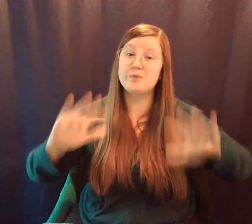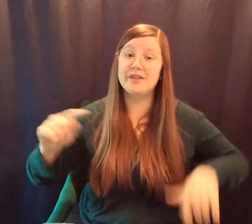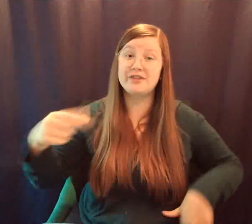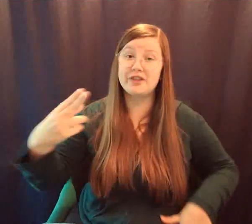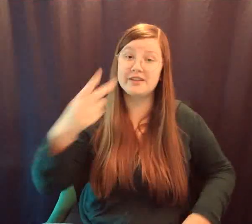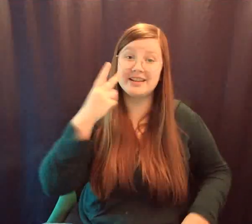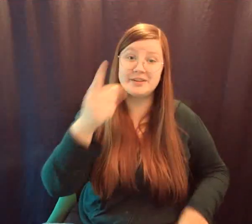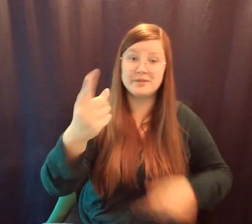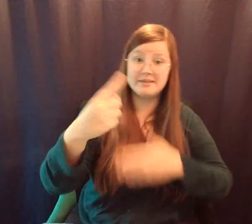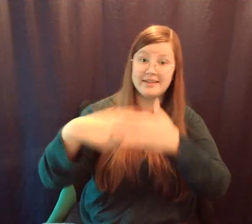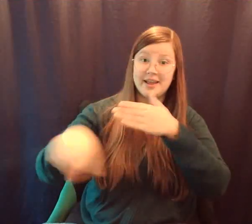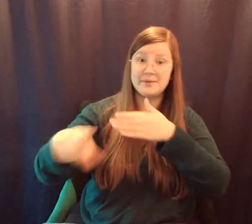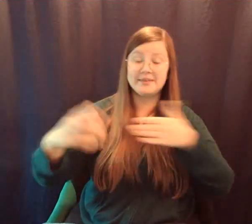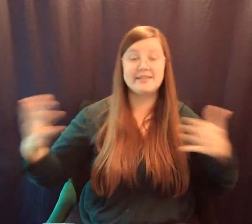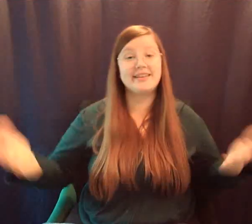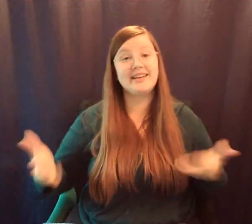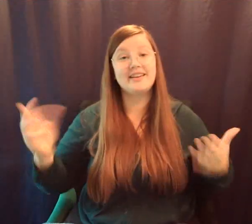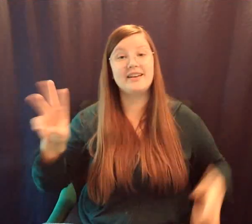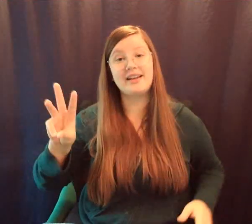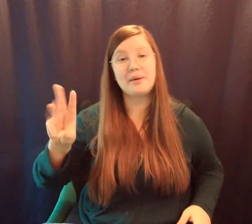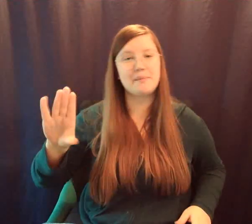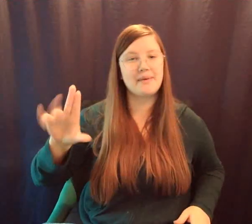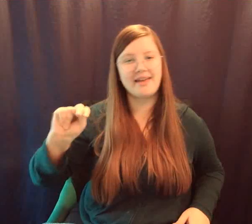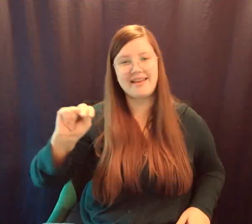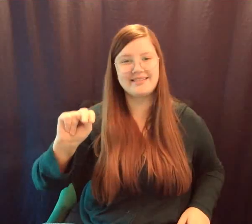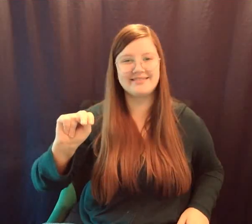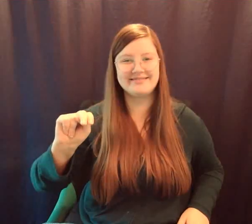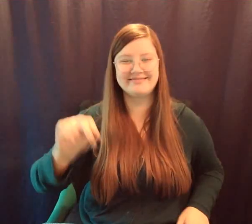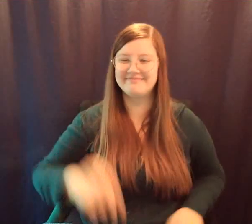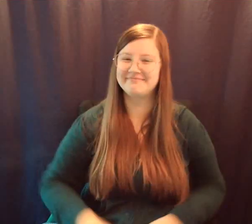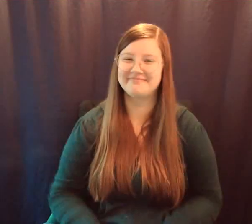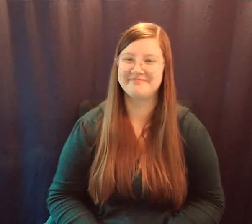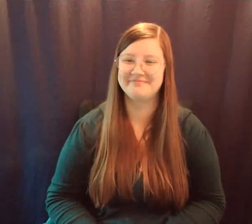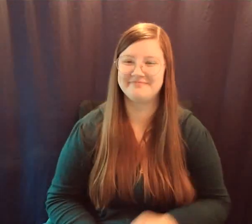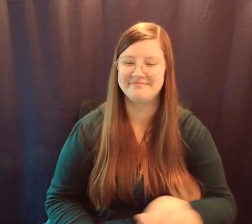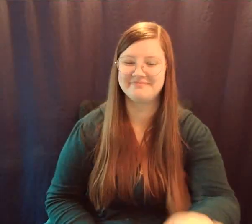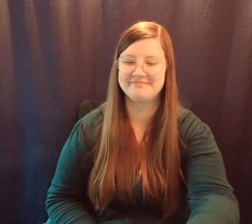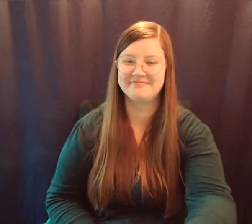week right here on the WBN. Thank you.